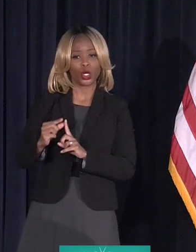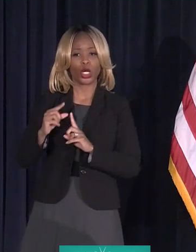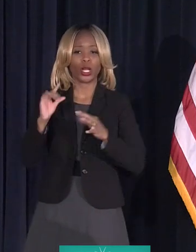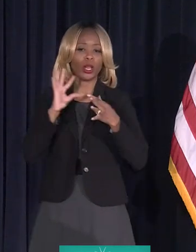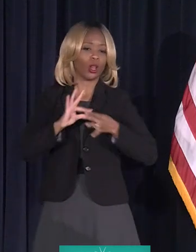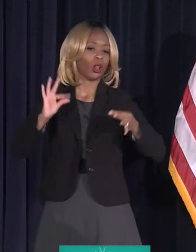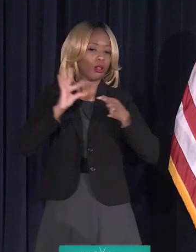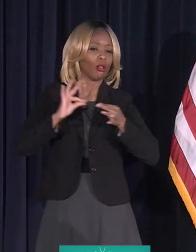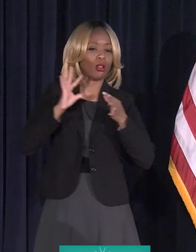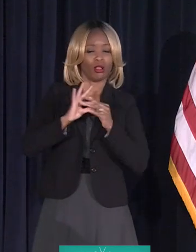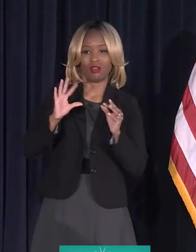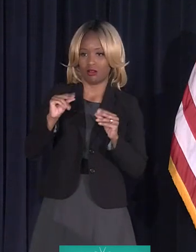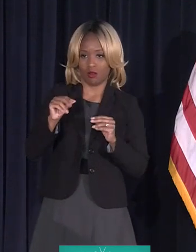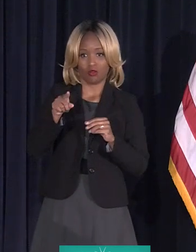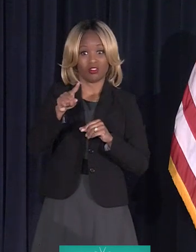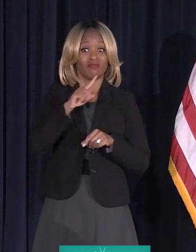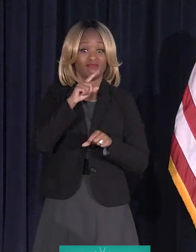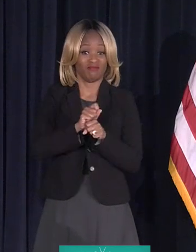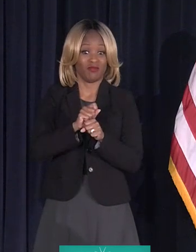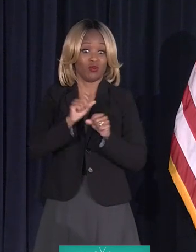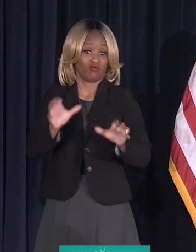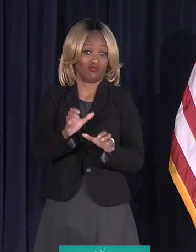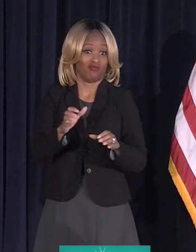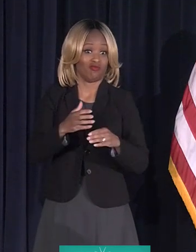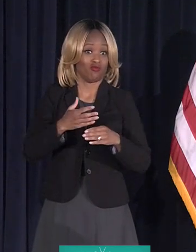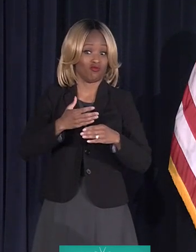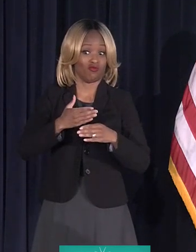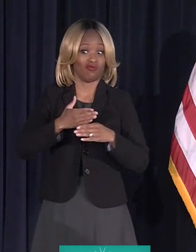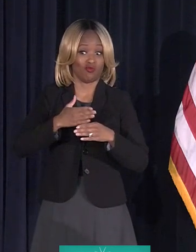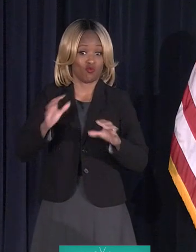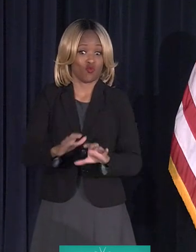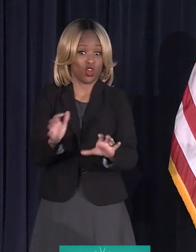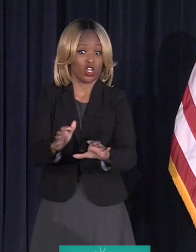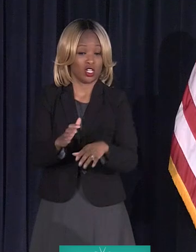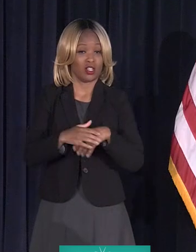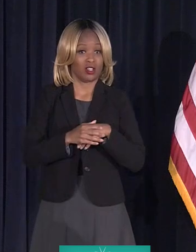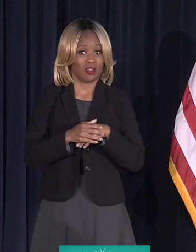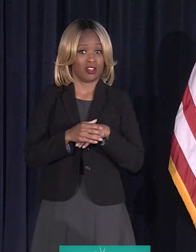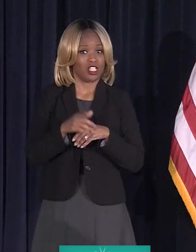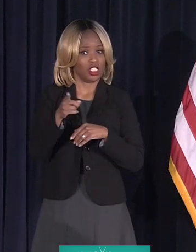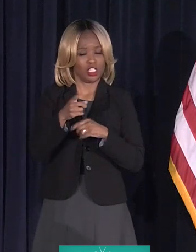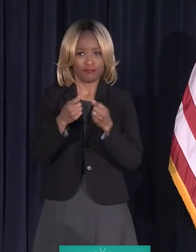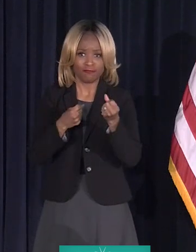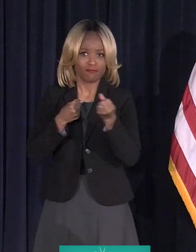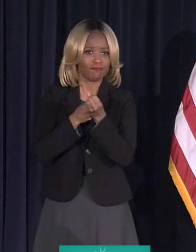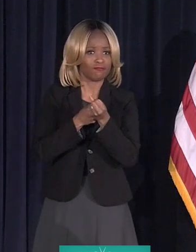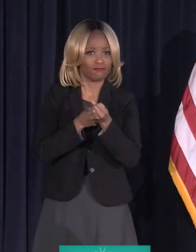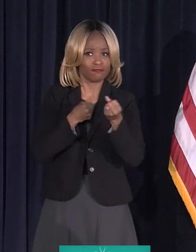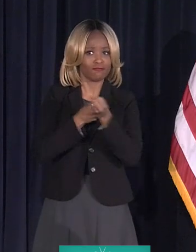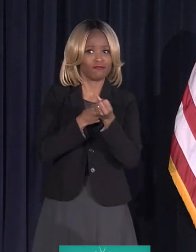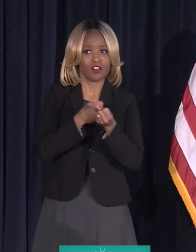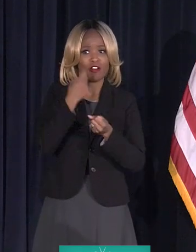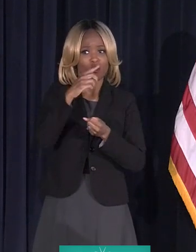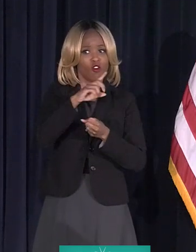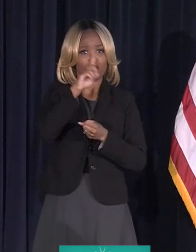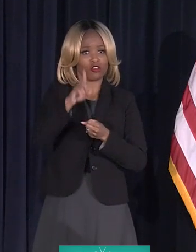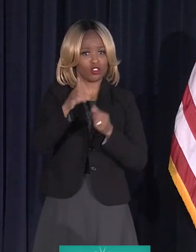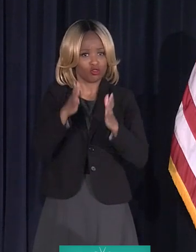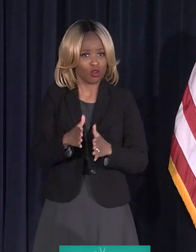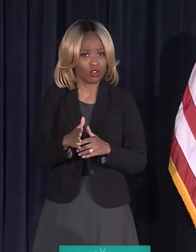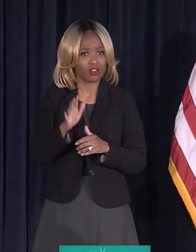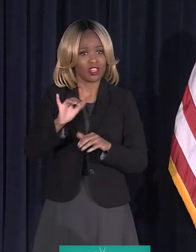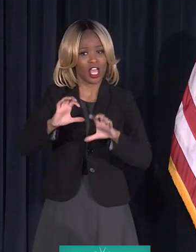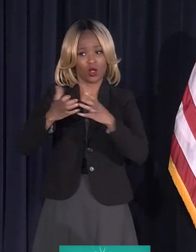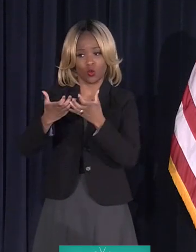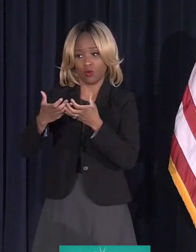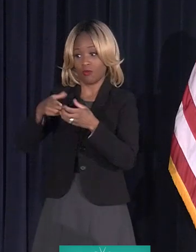results. And she has been so forceful in her advocacy for Detroiters that that group of